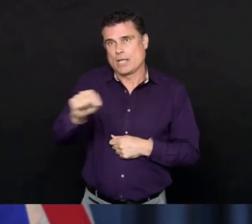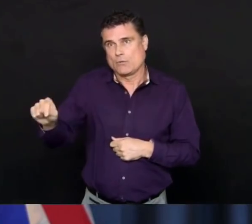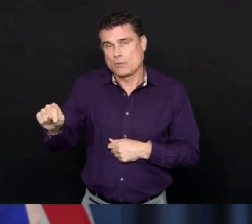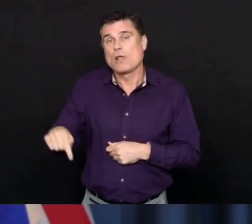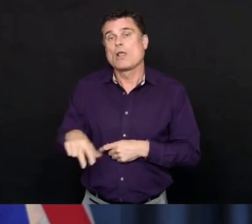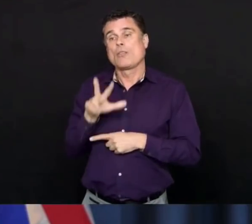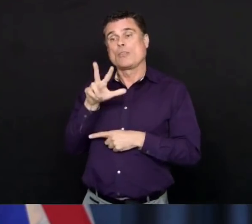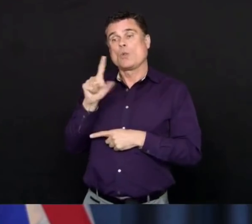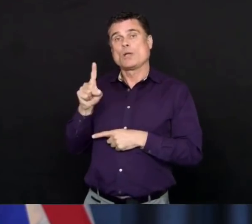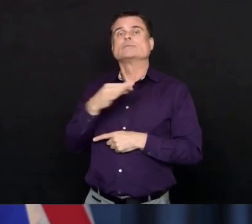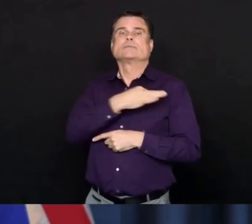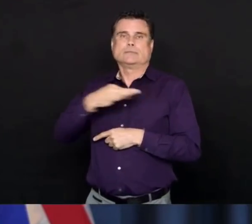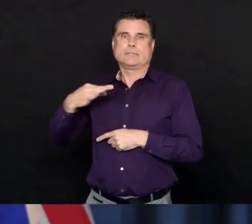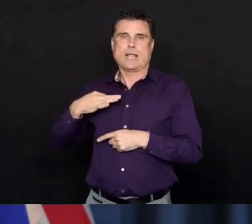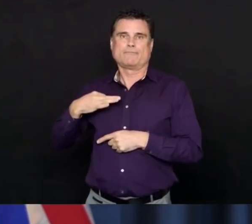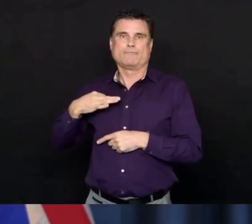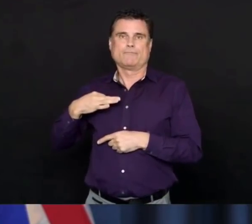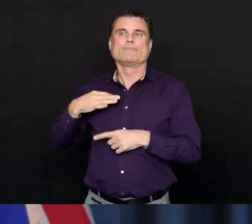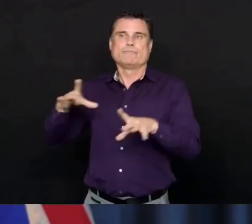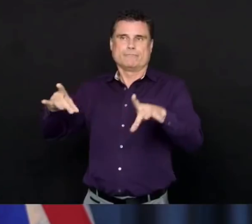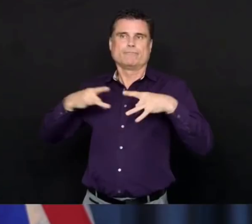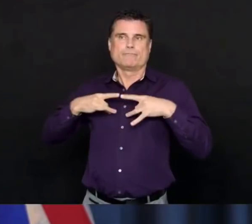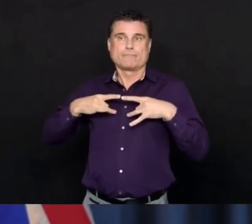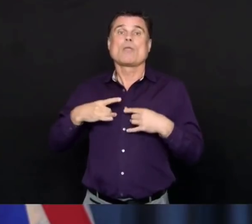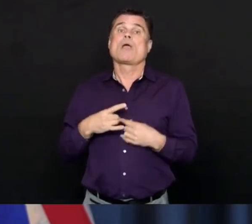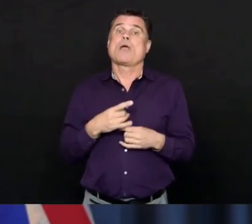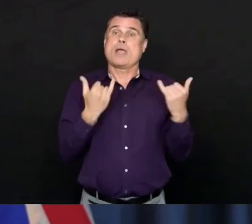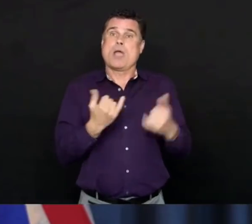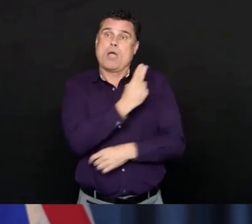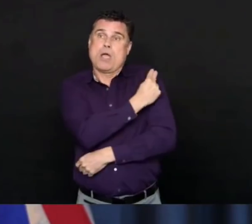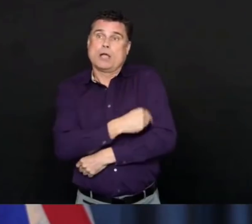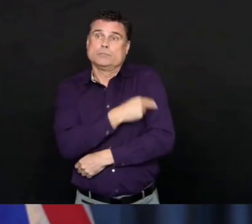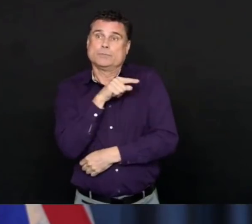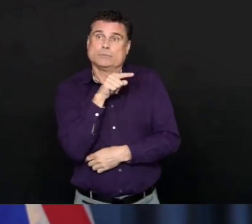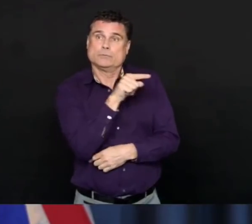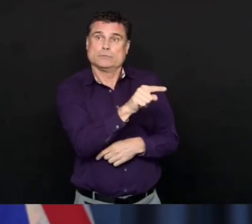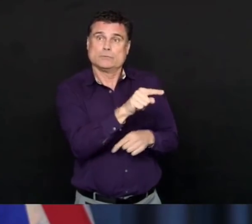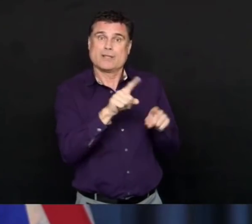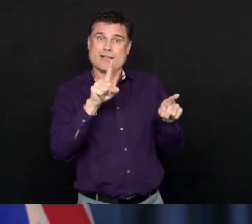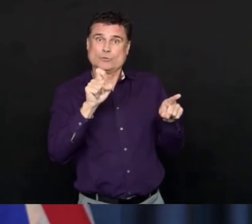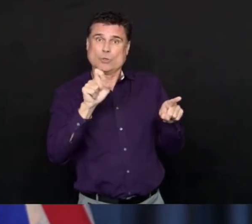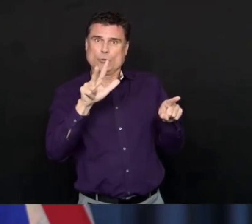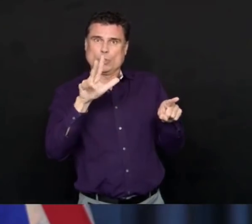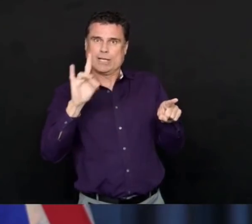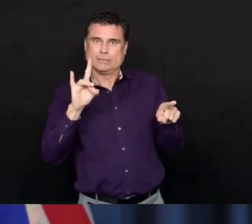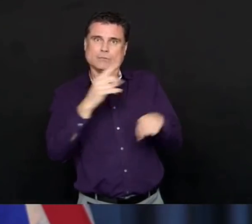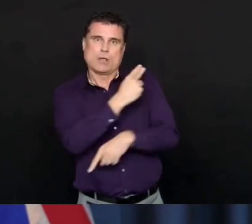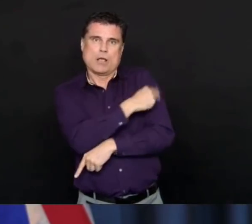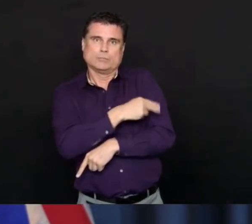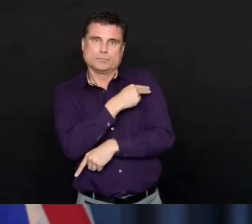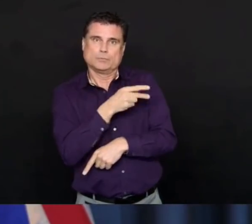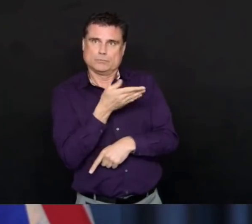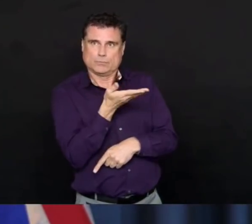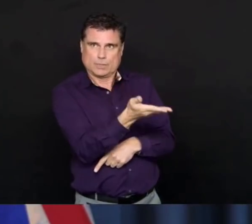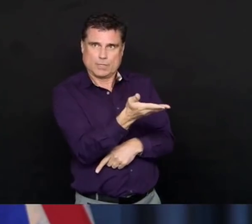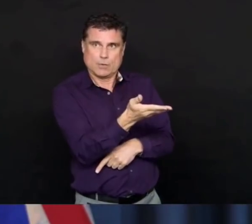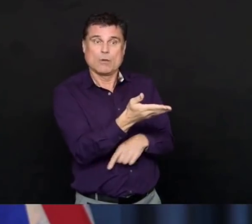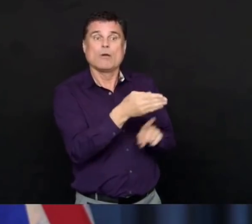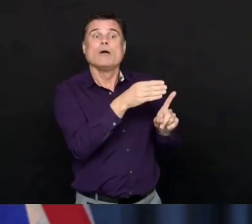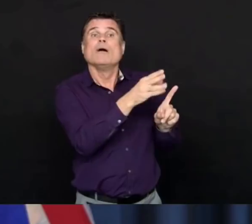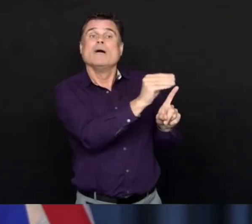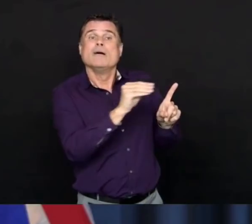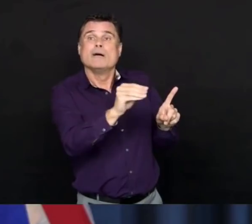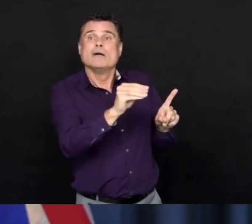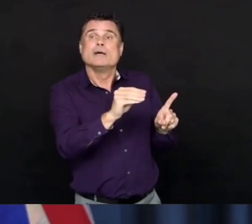hospitalized with COVID-19 in British Columbia, and of those, 66 are in intensive care unit or critical care units.